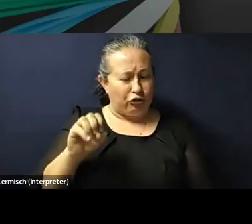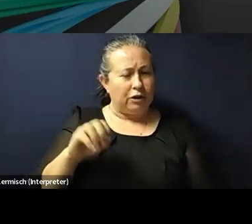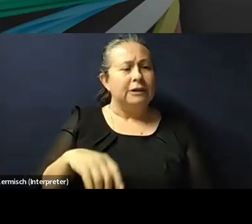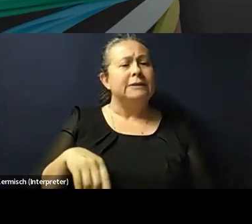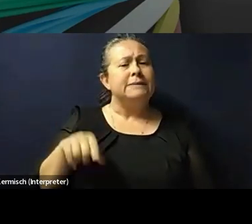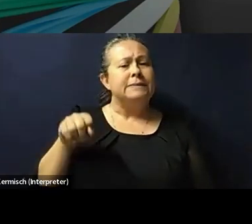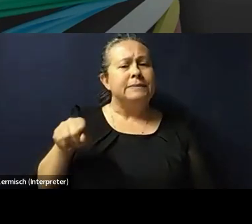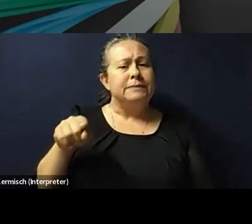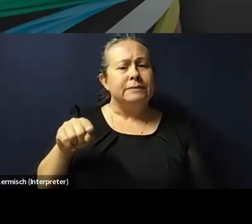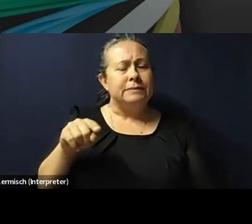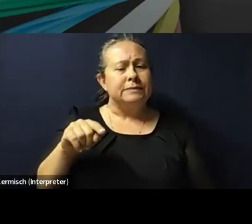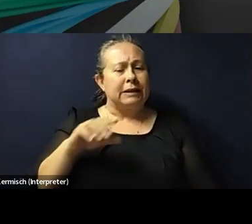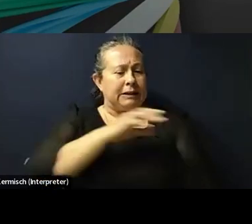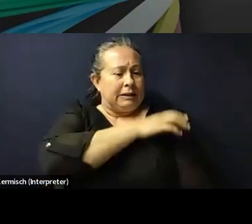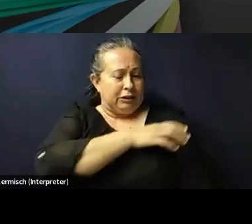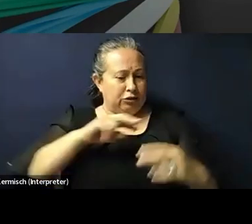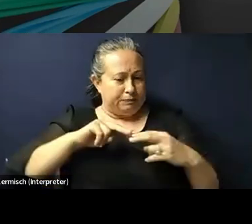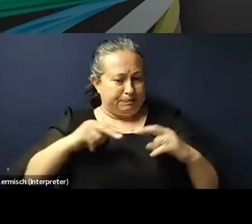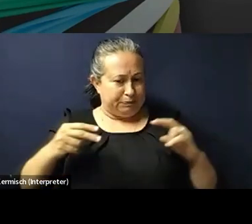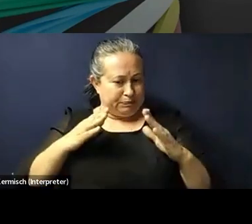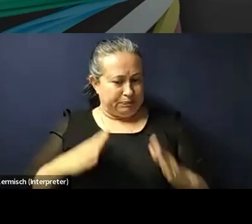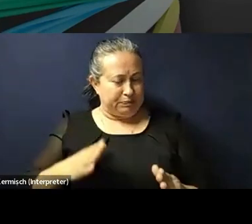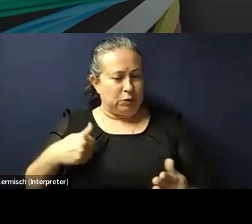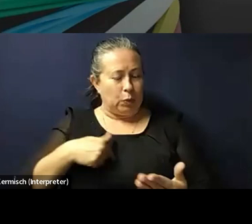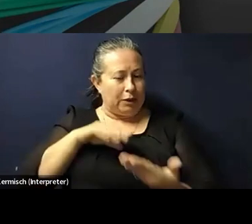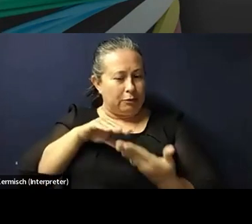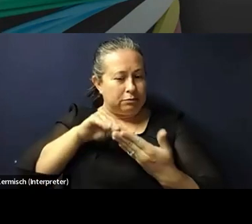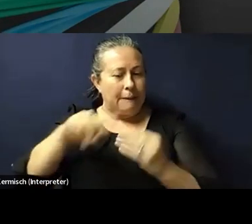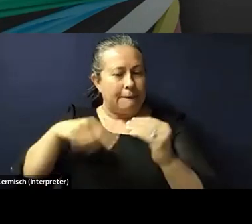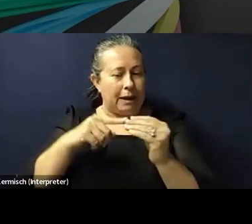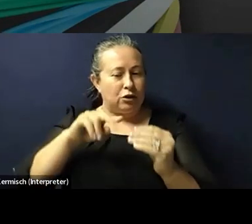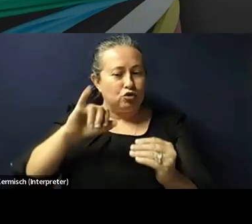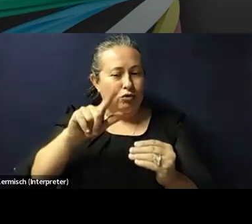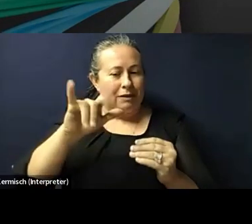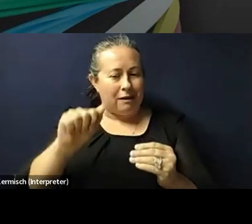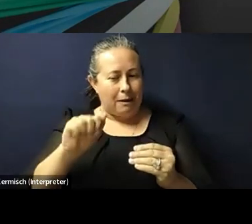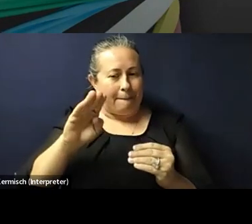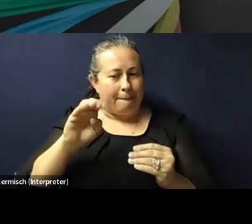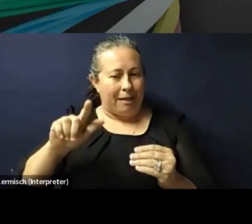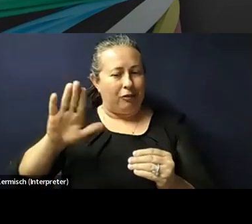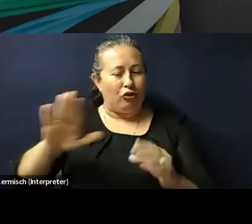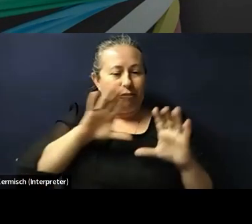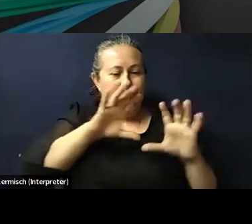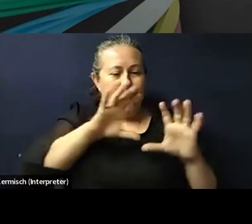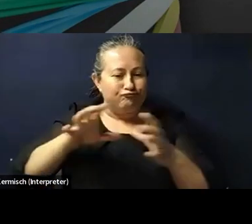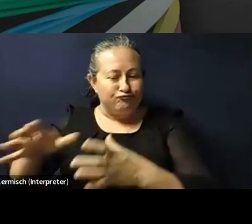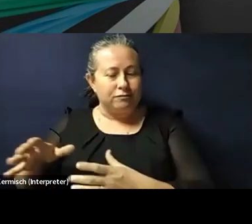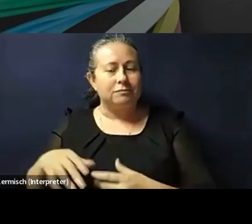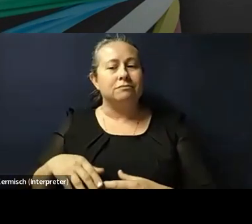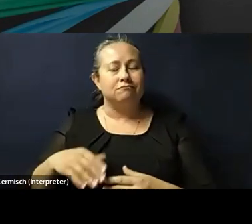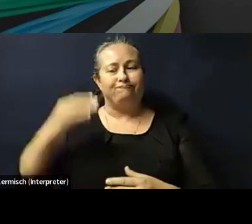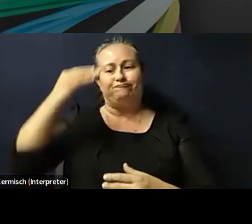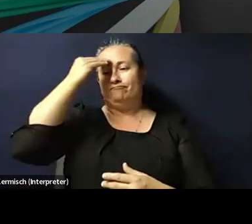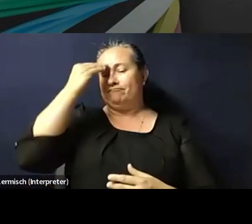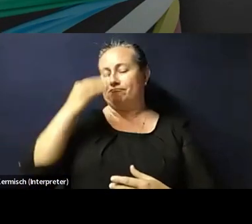know, as a clinical geneticist, we learn about Julia Bell's classifications. And so we're sort of very familiar with her and how well